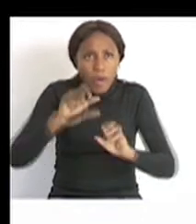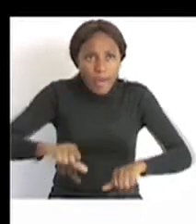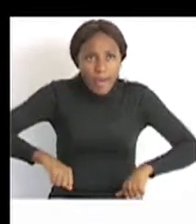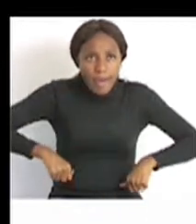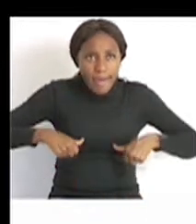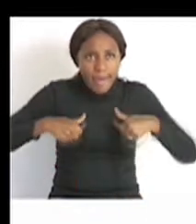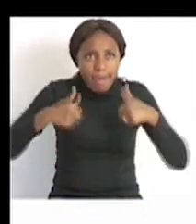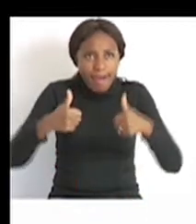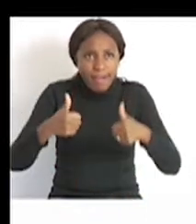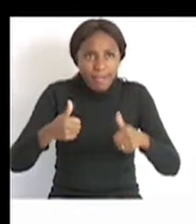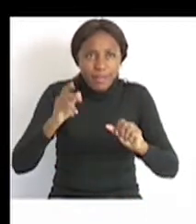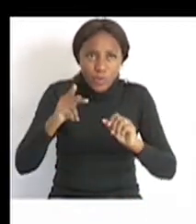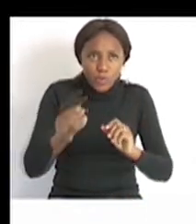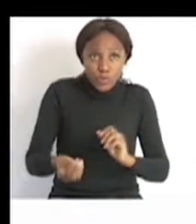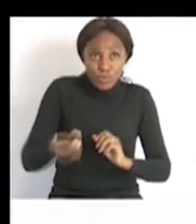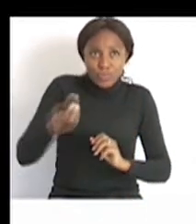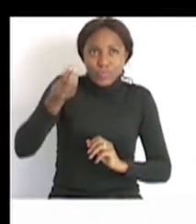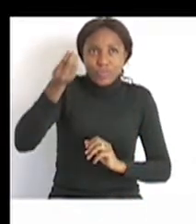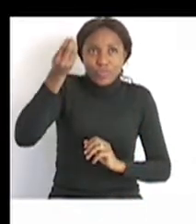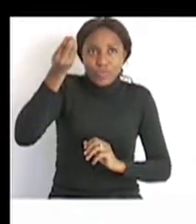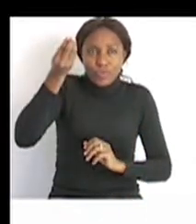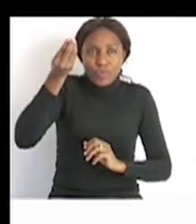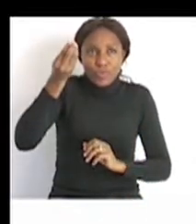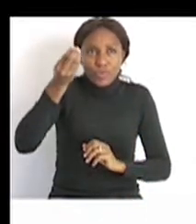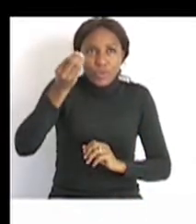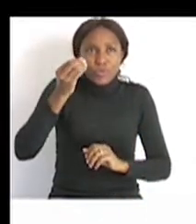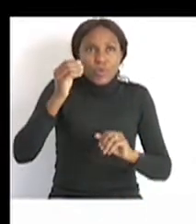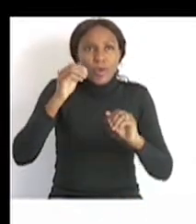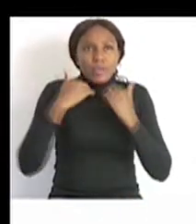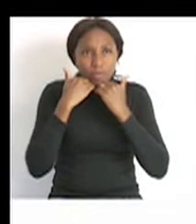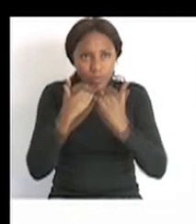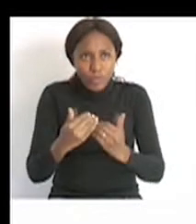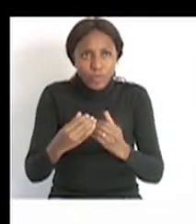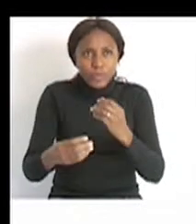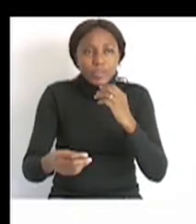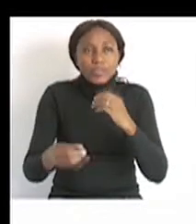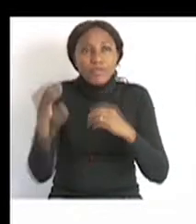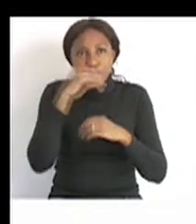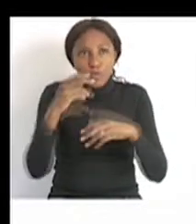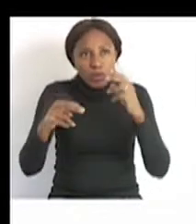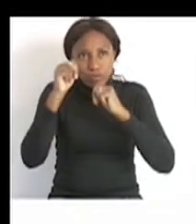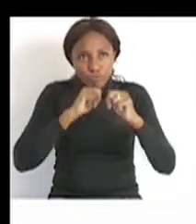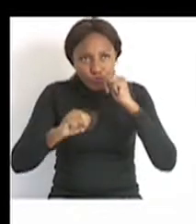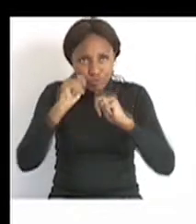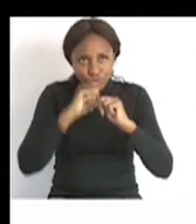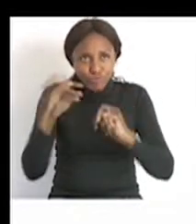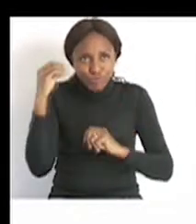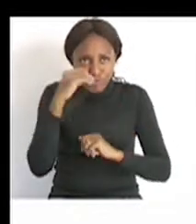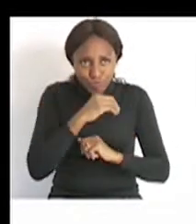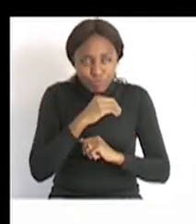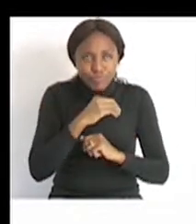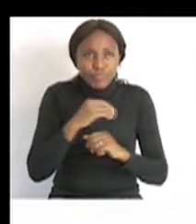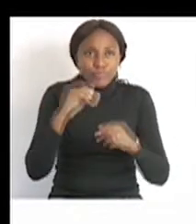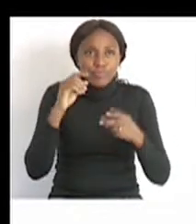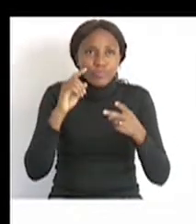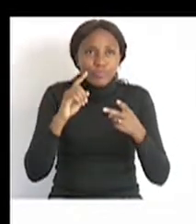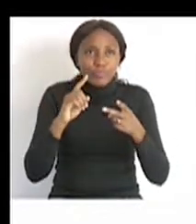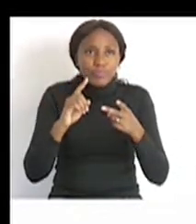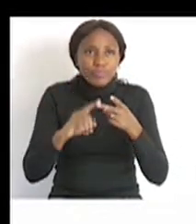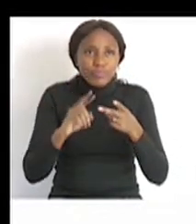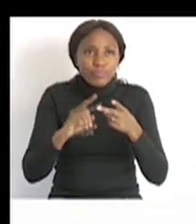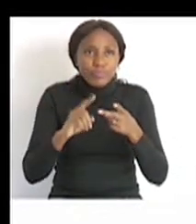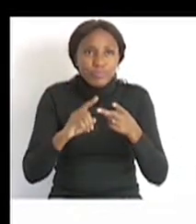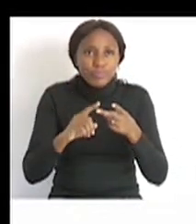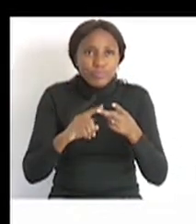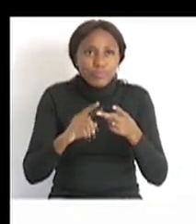growth. Okay, so you want to eat nutritious foods. The second word is a thing from which